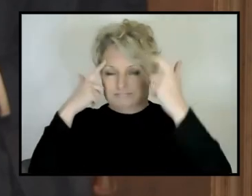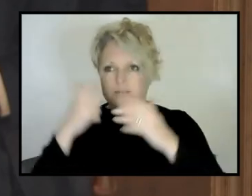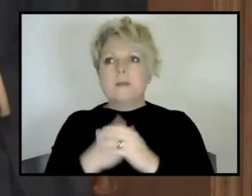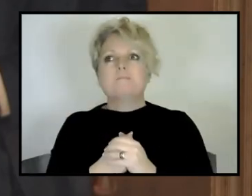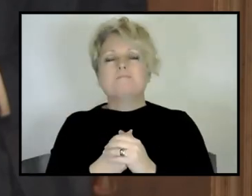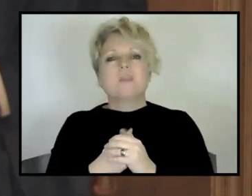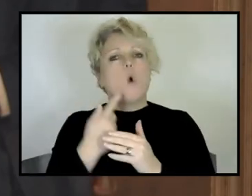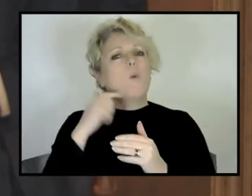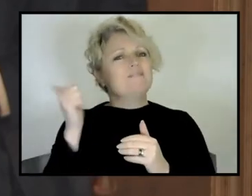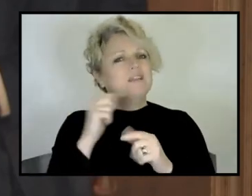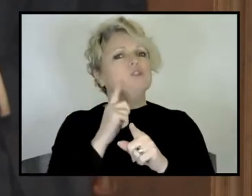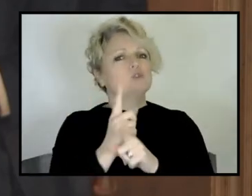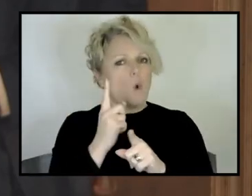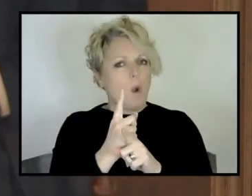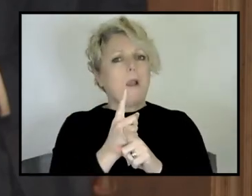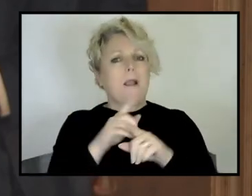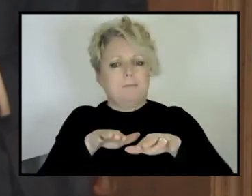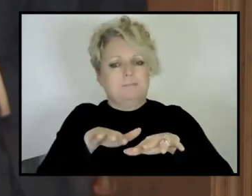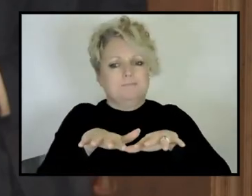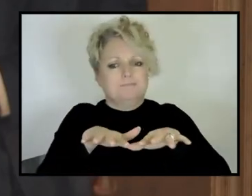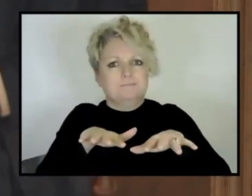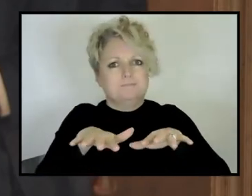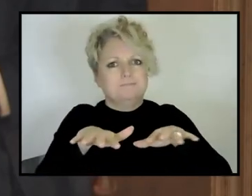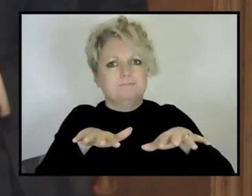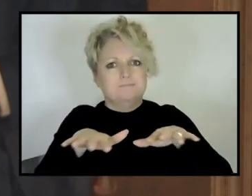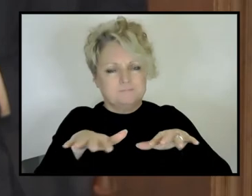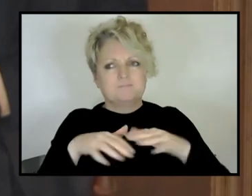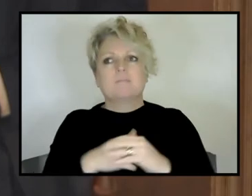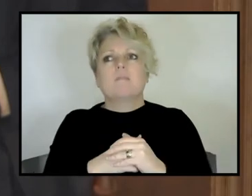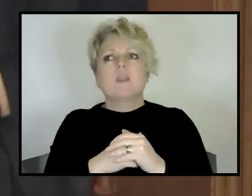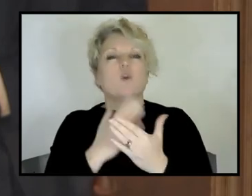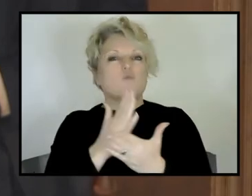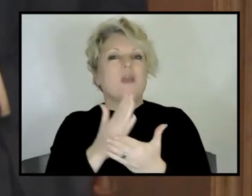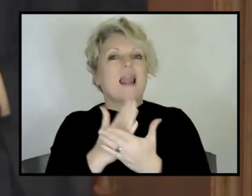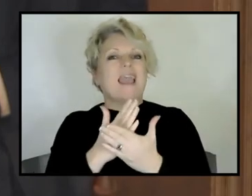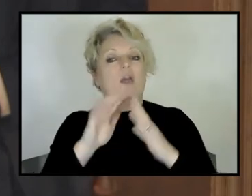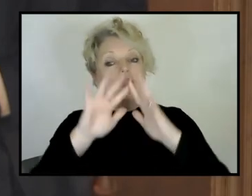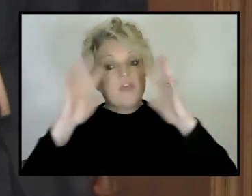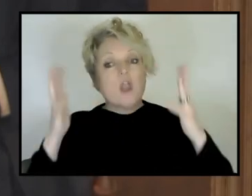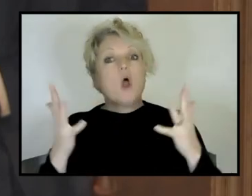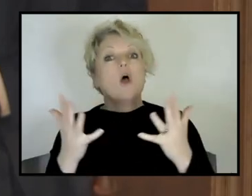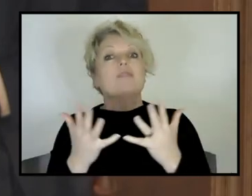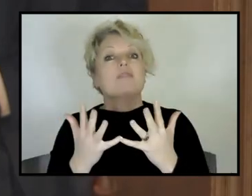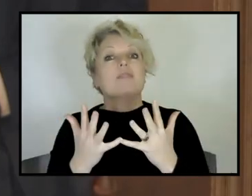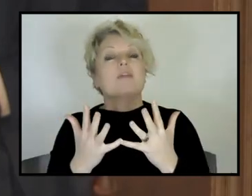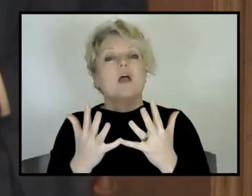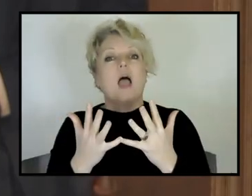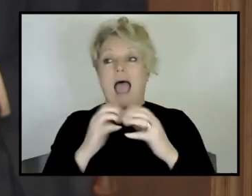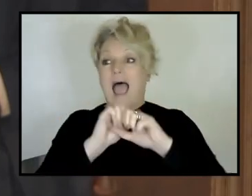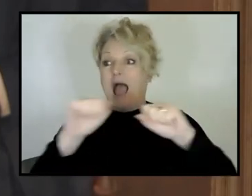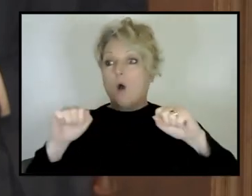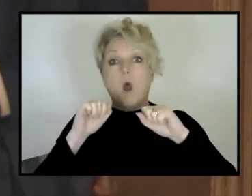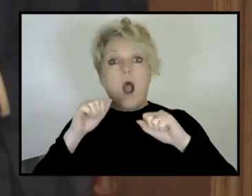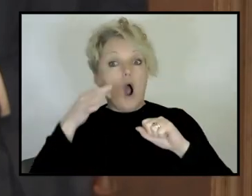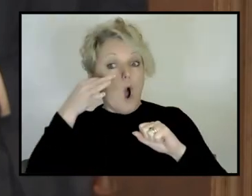plate tectonic theory was the unified theory of our, of earth system. So we could apply all our observations together and relate